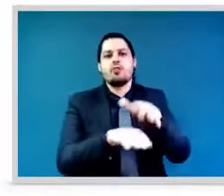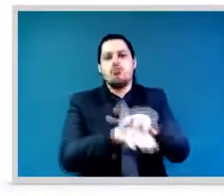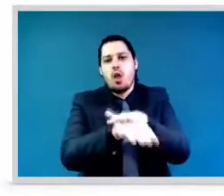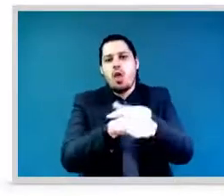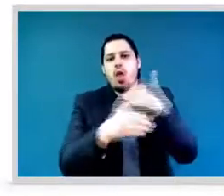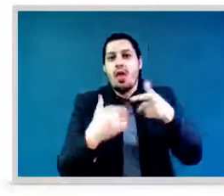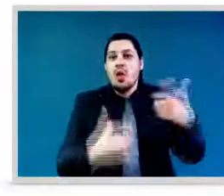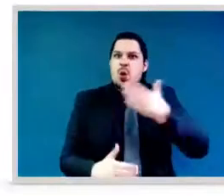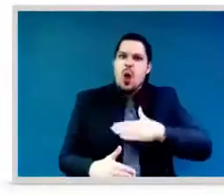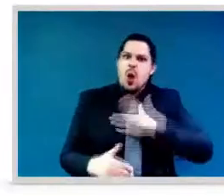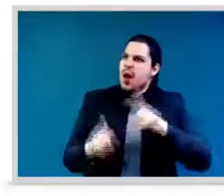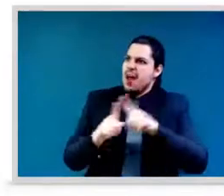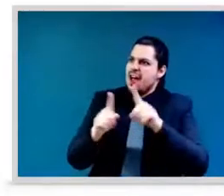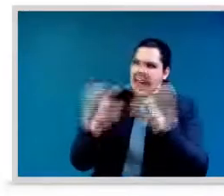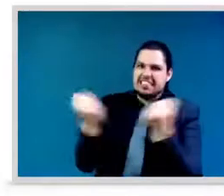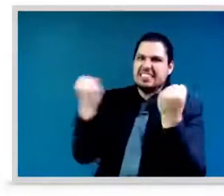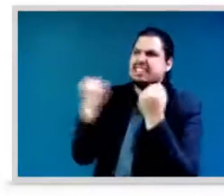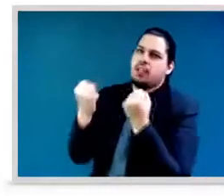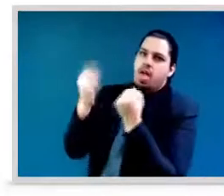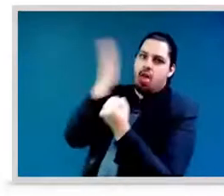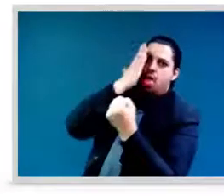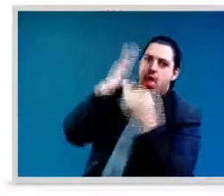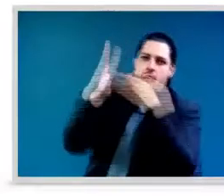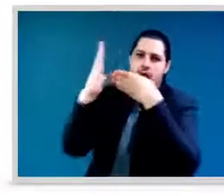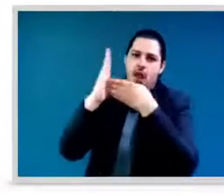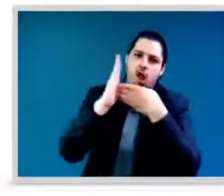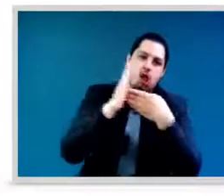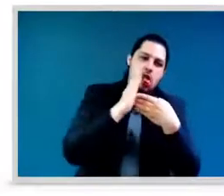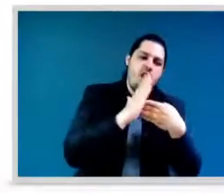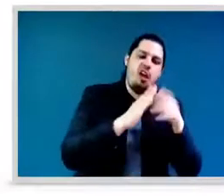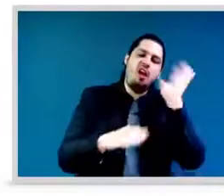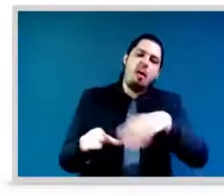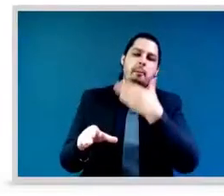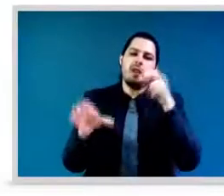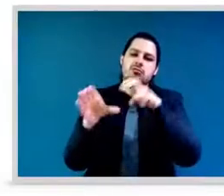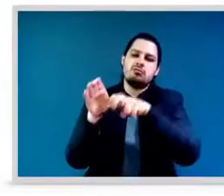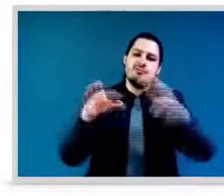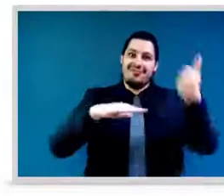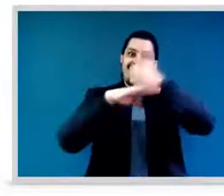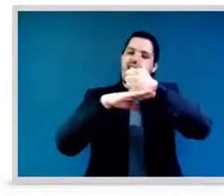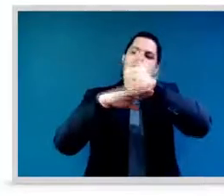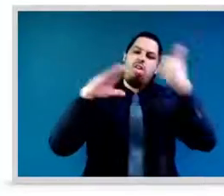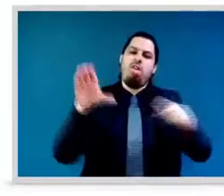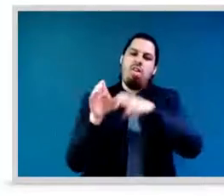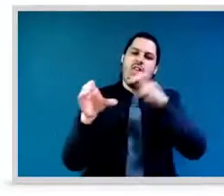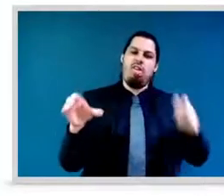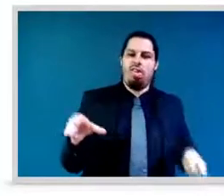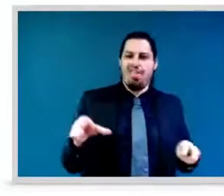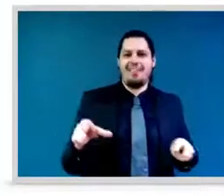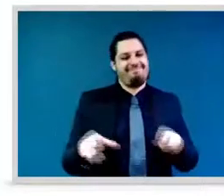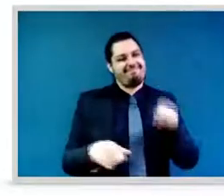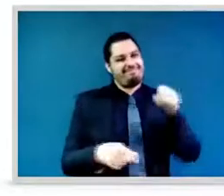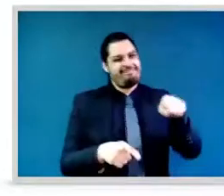women are also kept out of position because of age limitation. We have to address that because